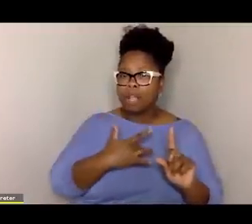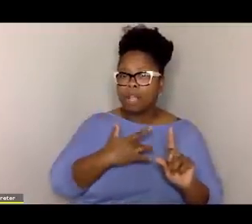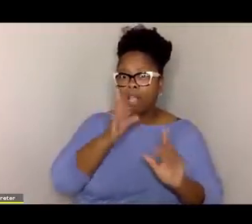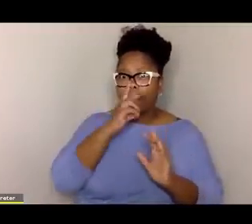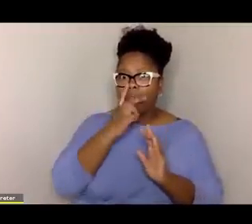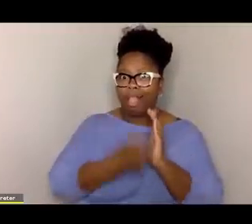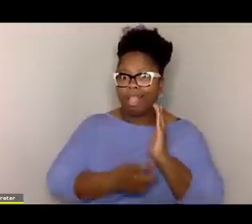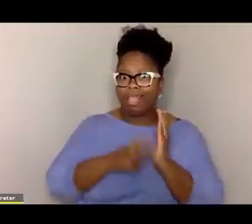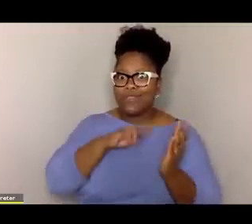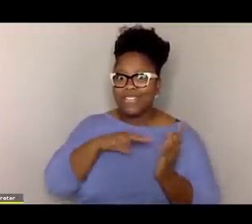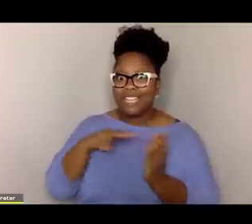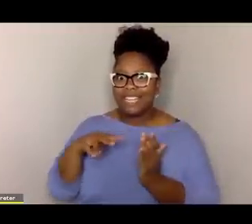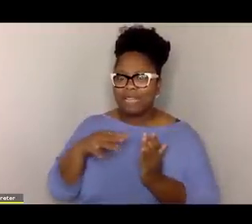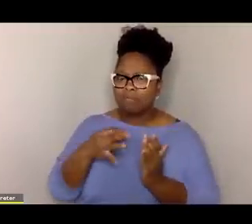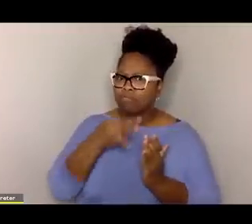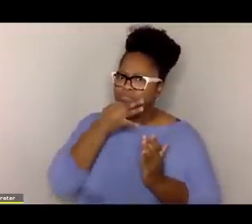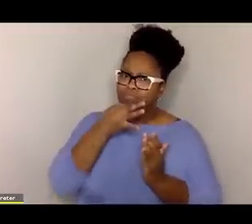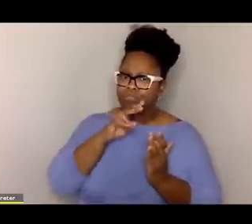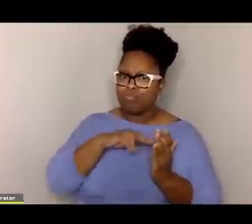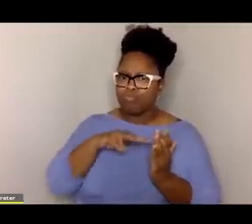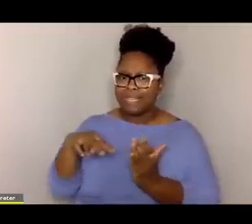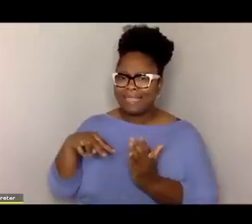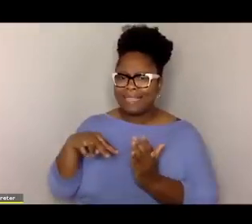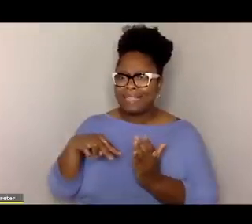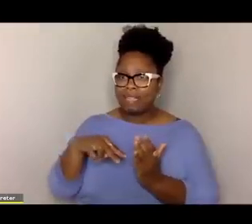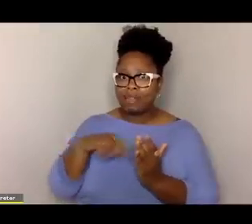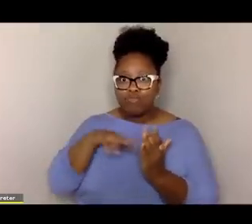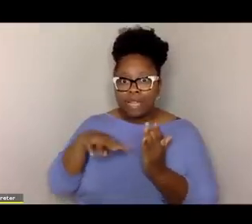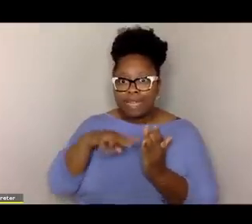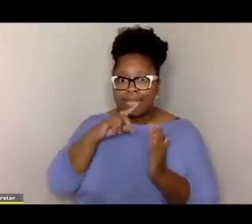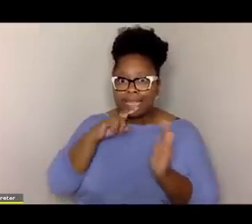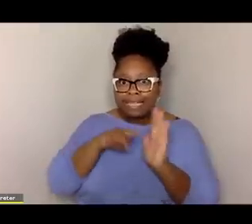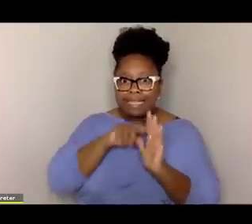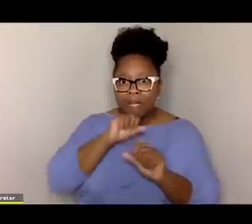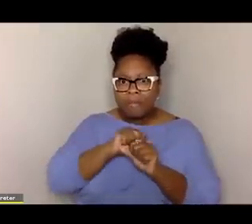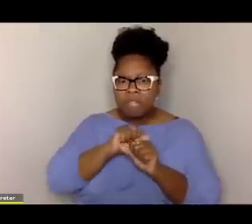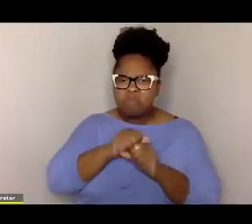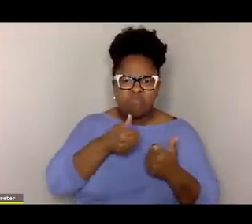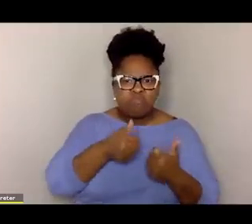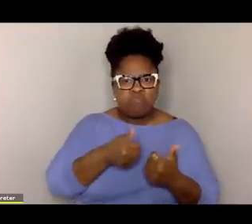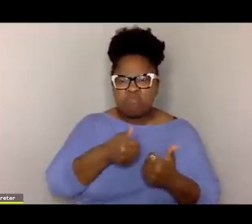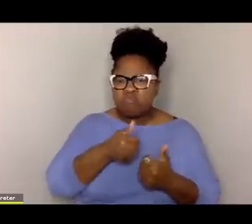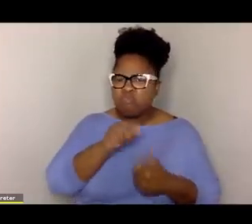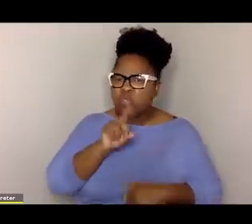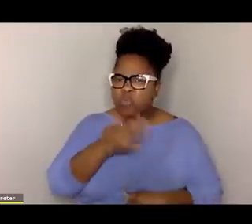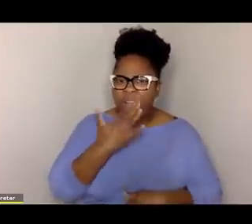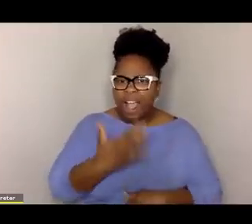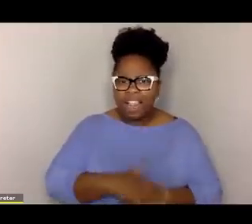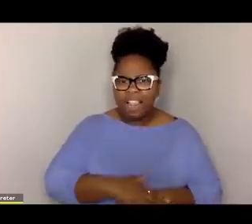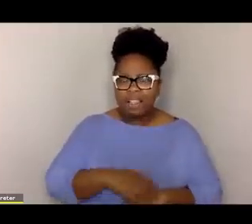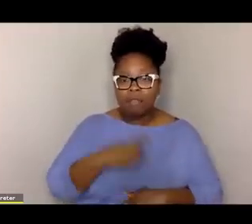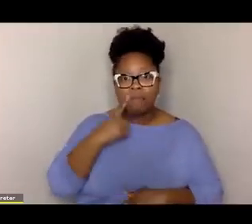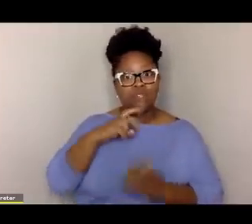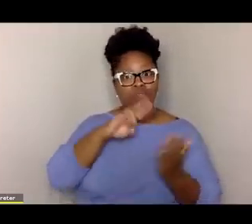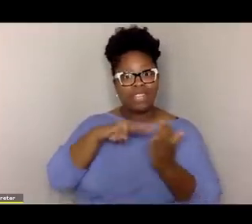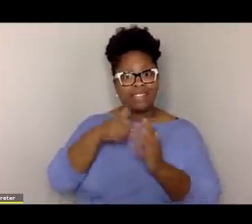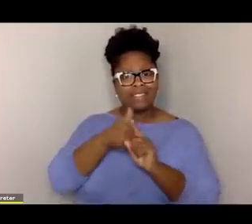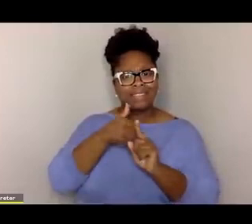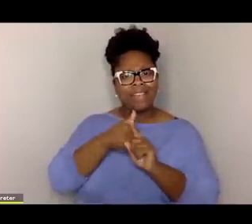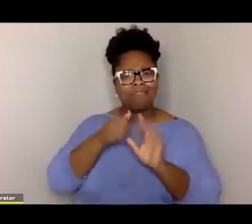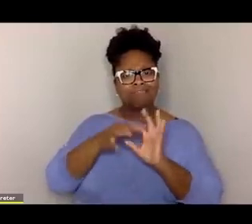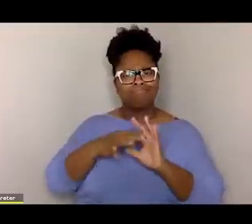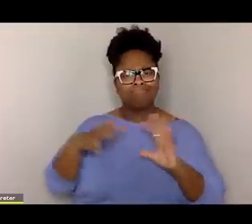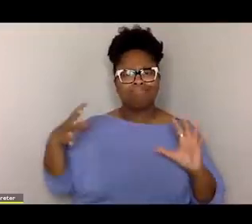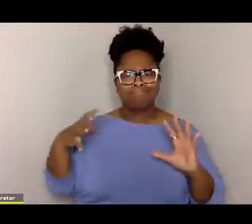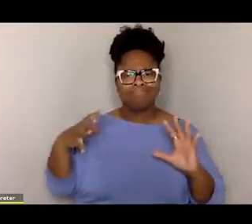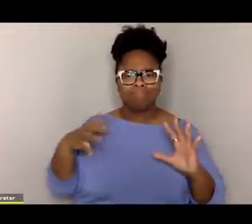reading. And so they'll read really well and they'll do well on their reading assignments because reading is kind of a